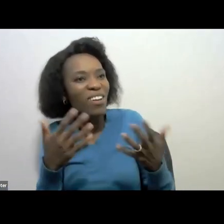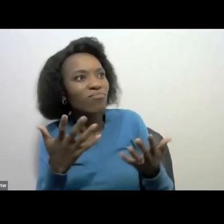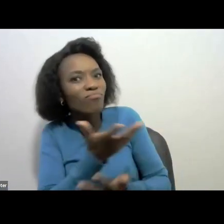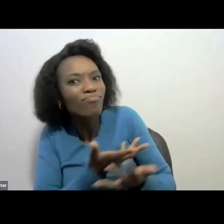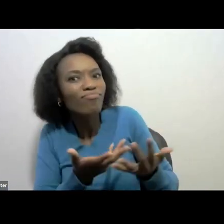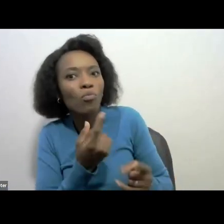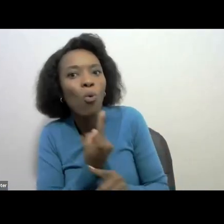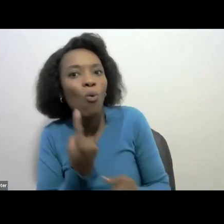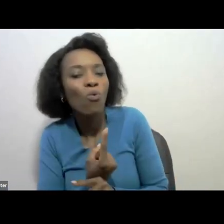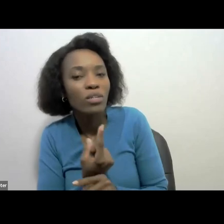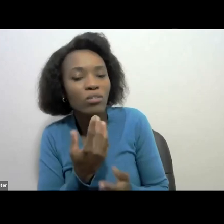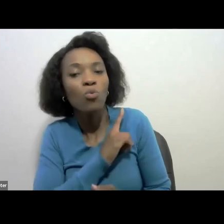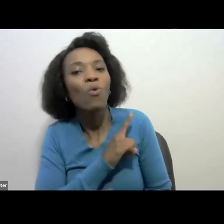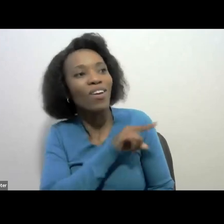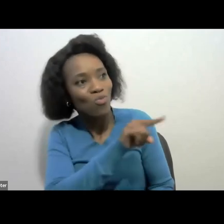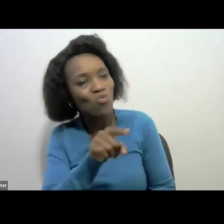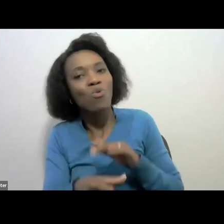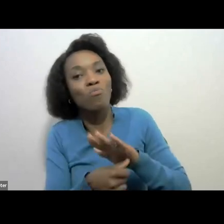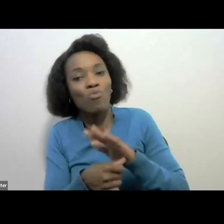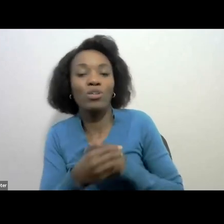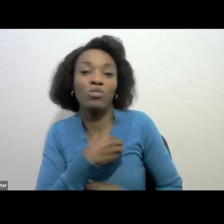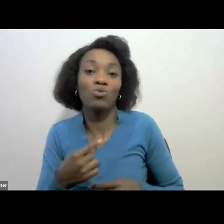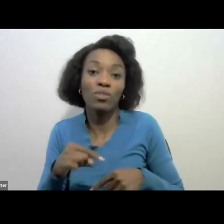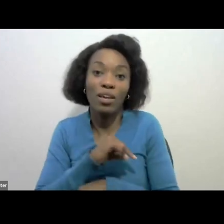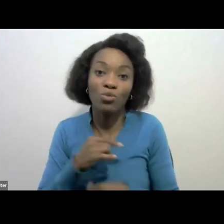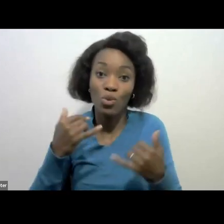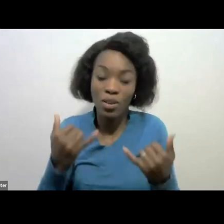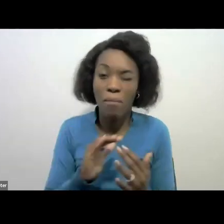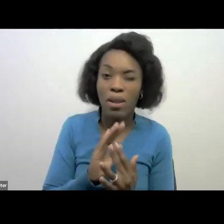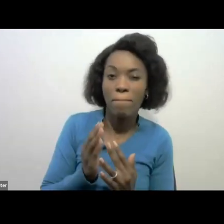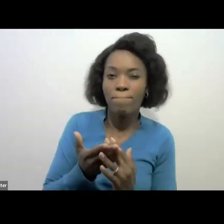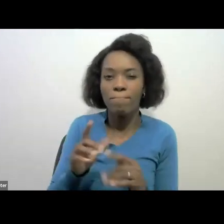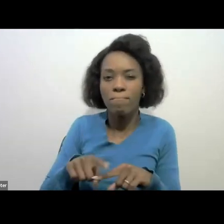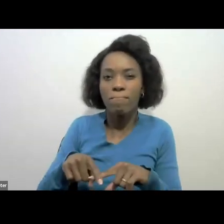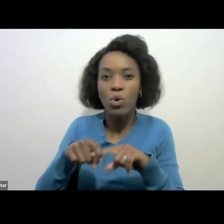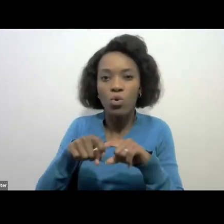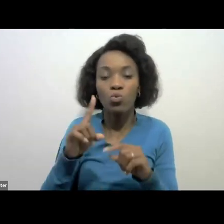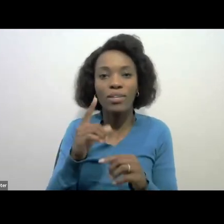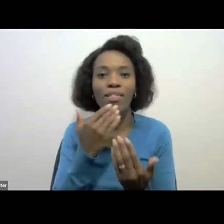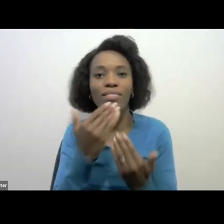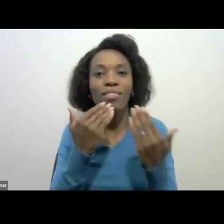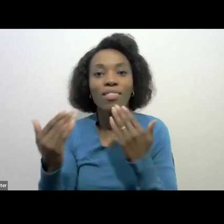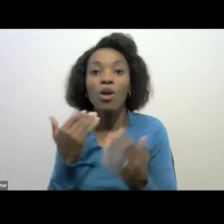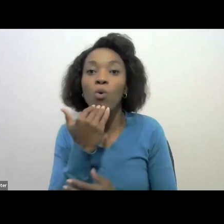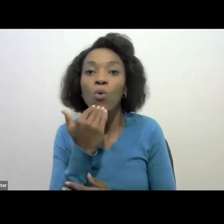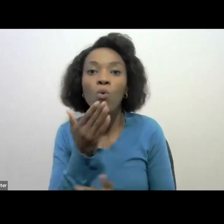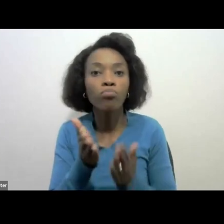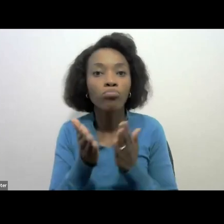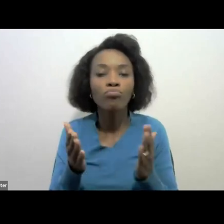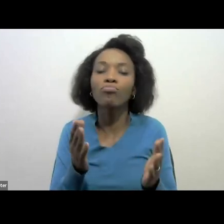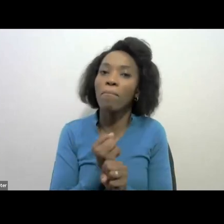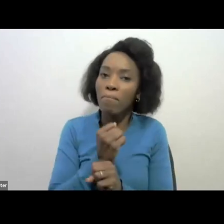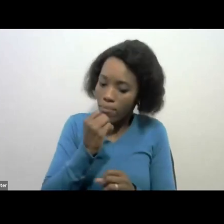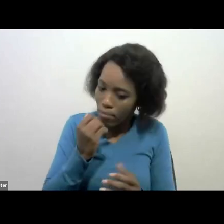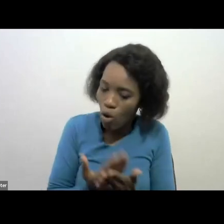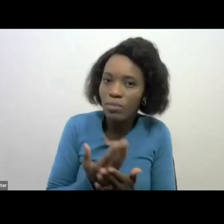because you matter. Let me pause and take this moment to thank the following who have made it possible for us to